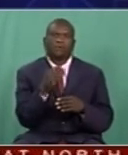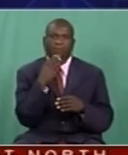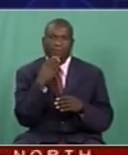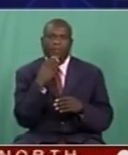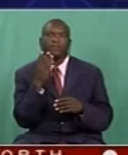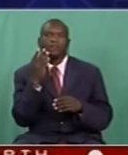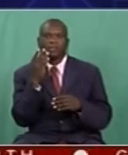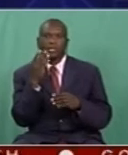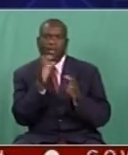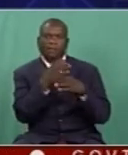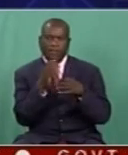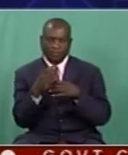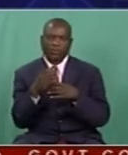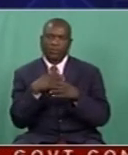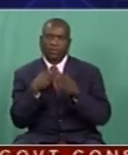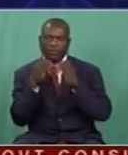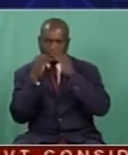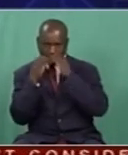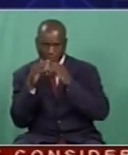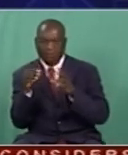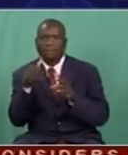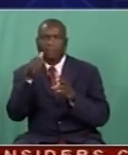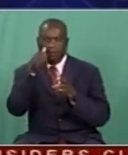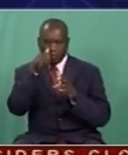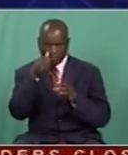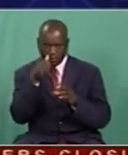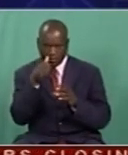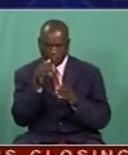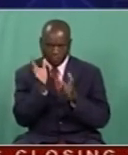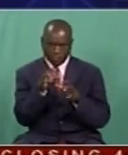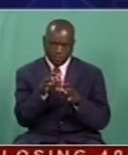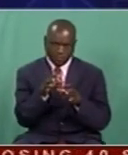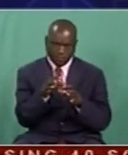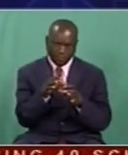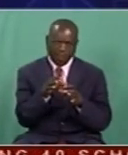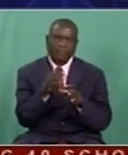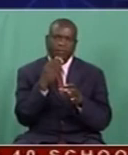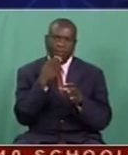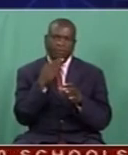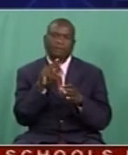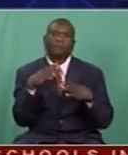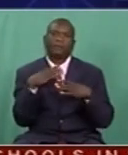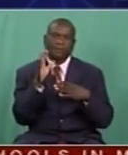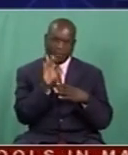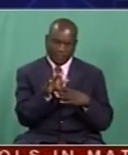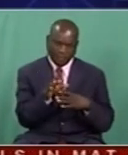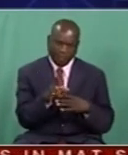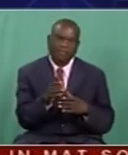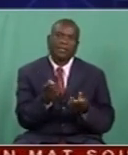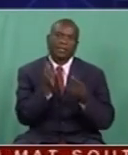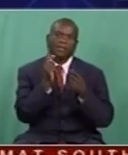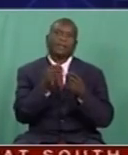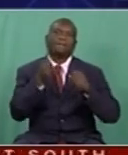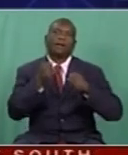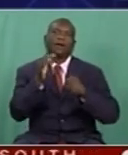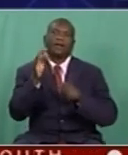just in terms of companies trying to reach out to as many and as big audiences as is possible. And also we've got Power